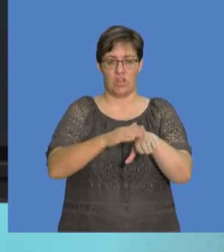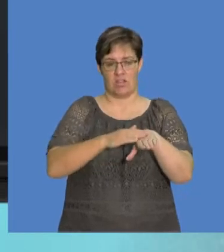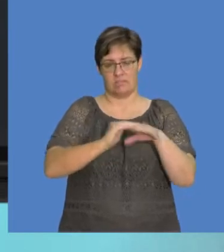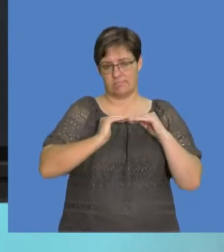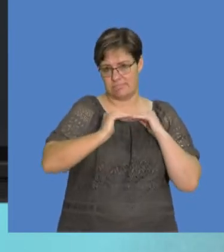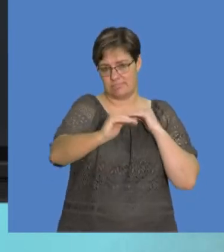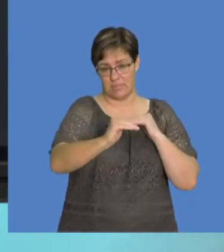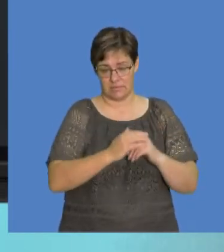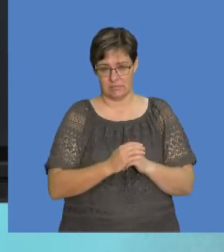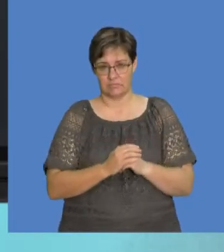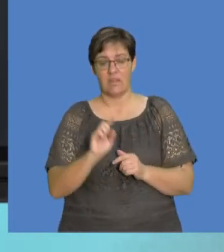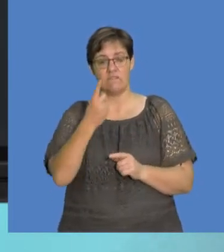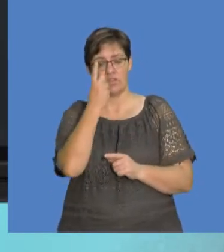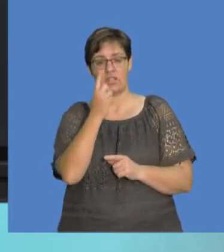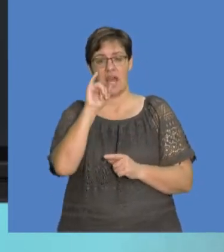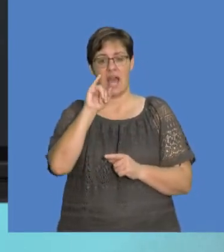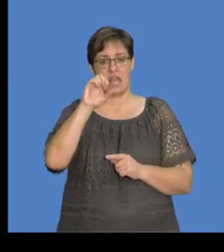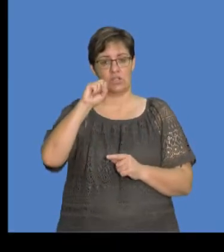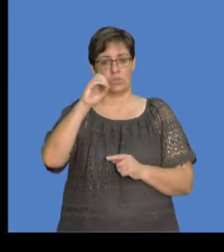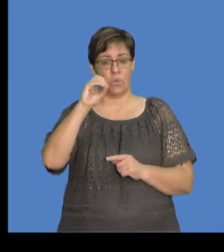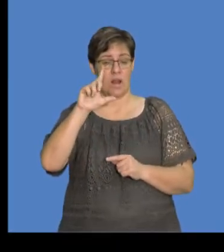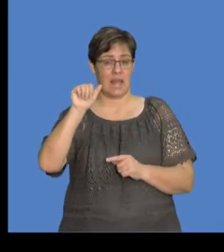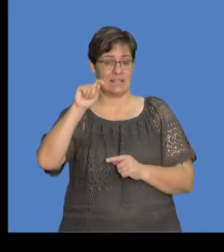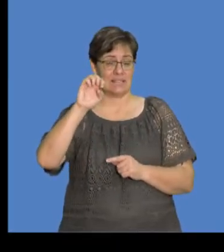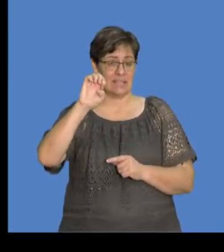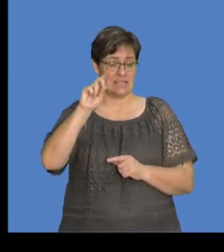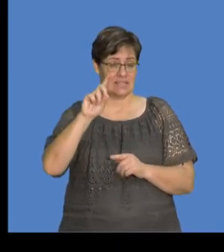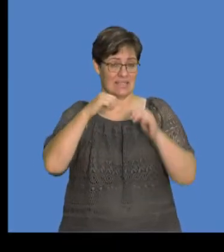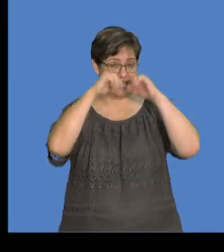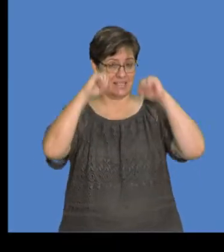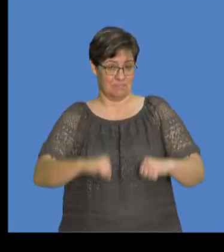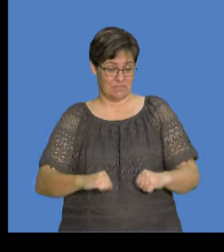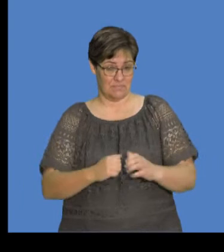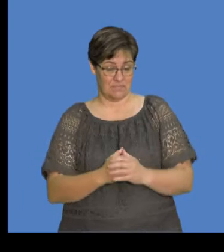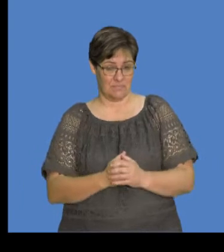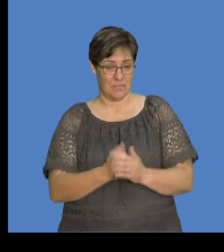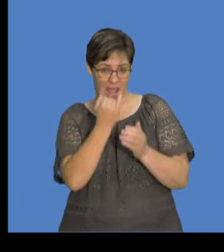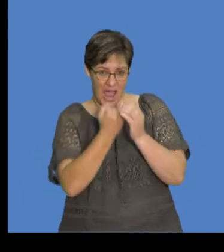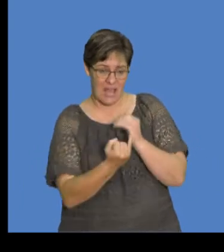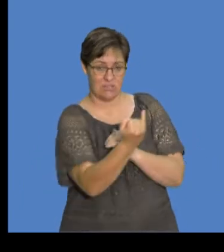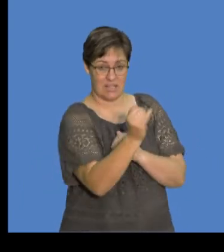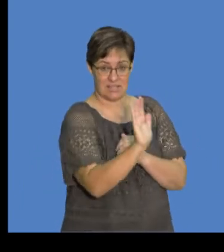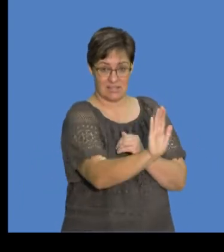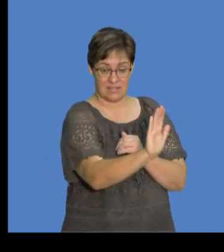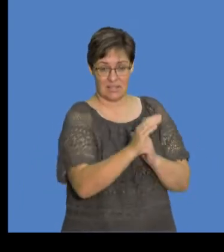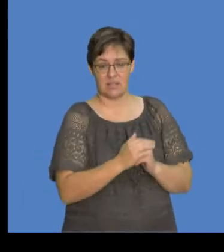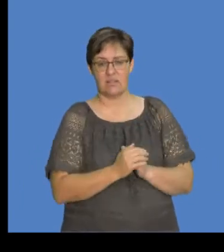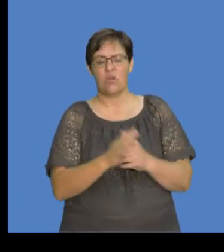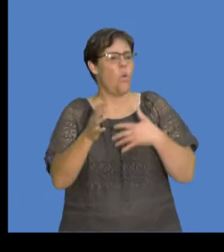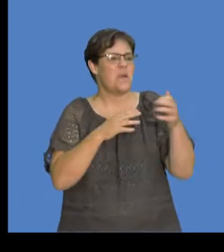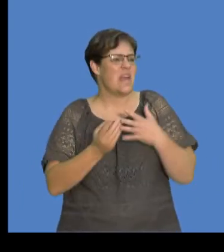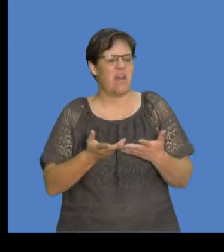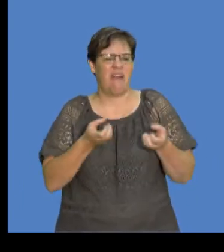The first term is isolated system, okay? So an isolated system is, you know, whatever will be